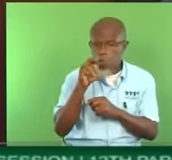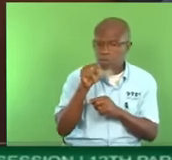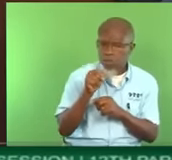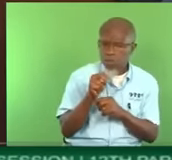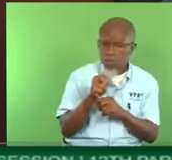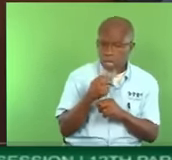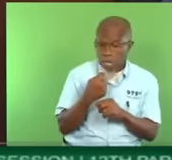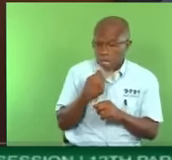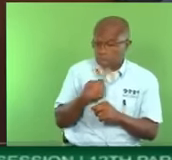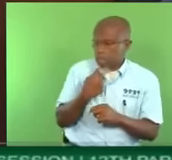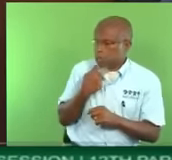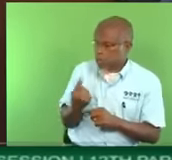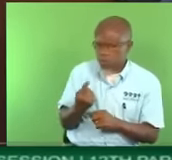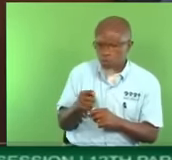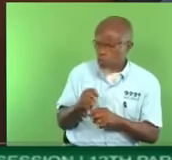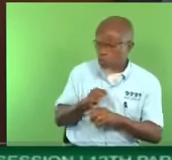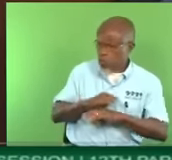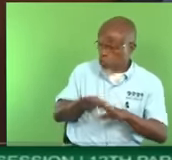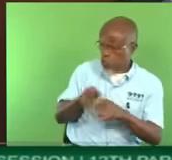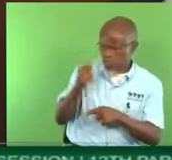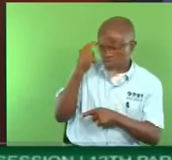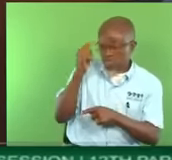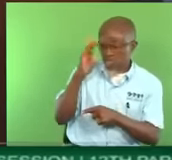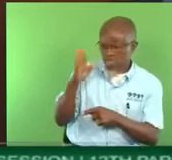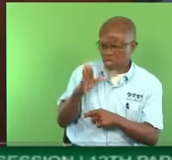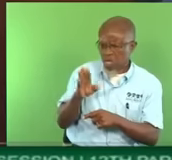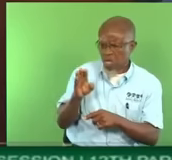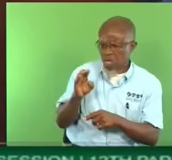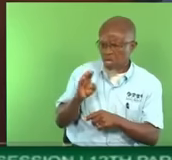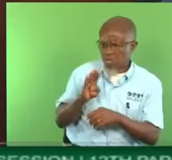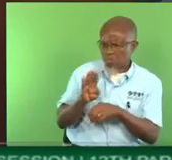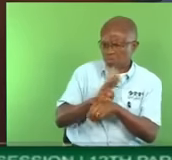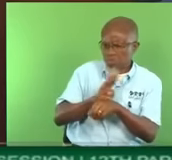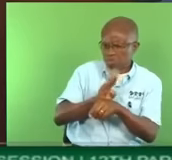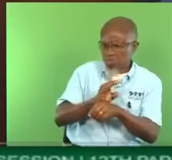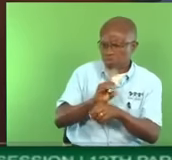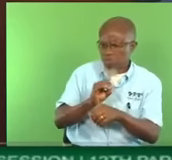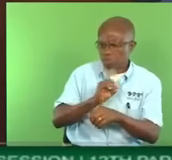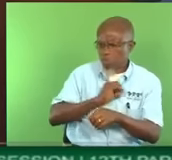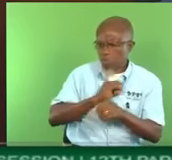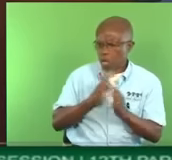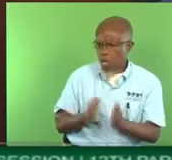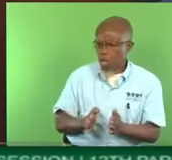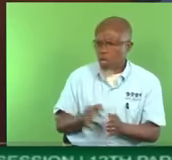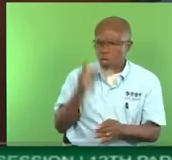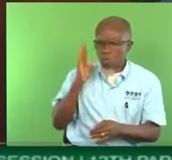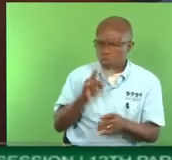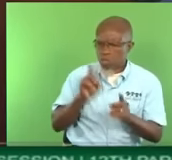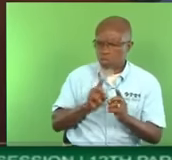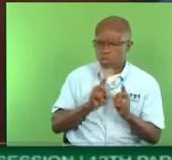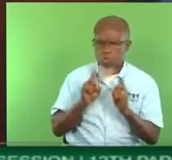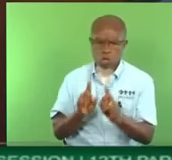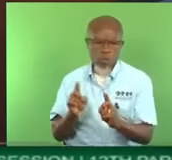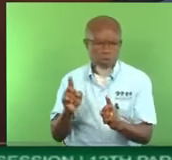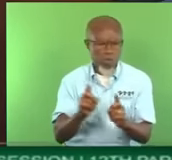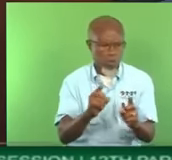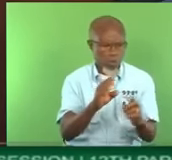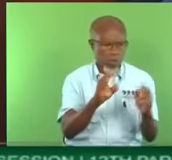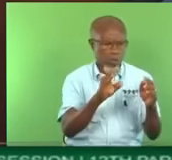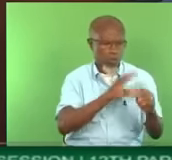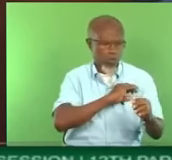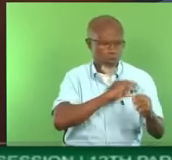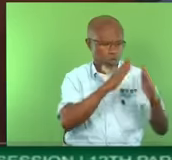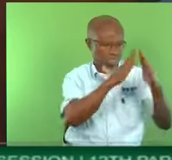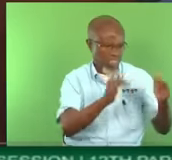police station, go to the constable at the desk and say, hello, I am the businessman, my name is XY, and a gang member just asks me for money.